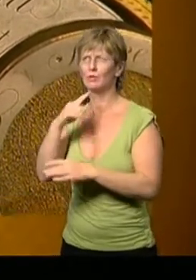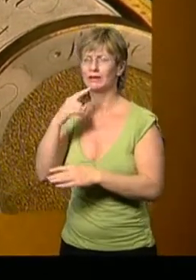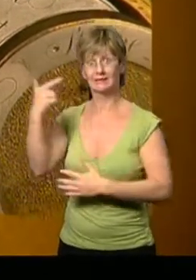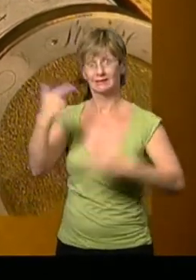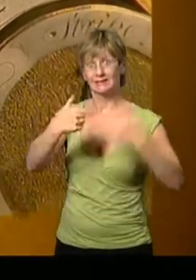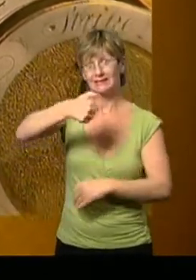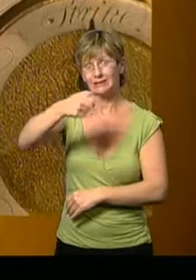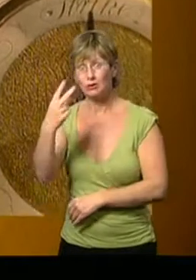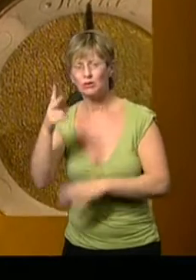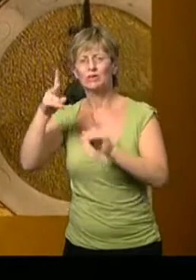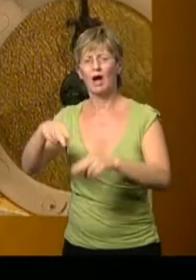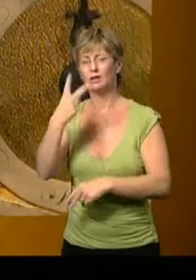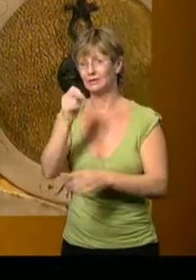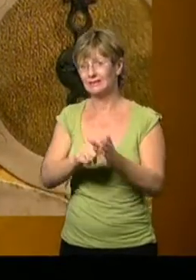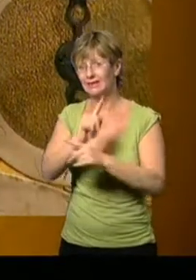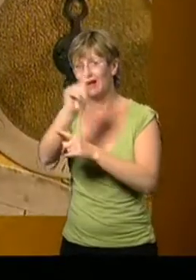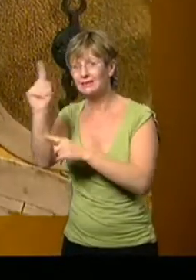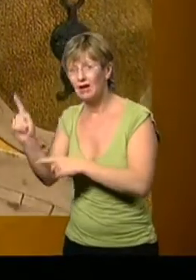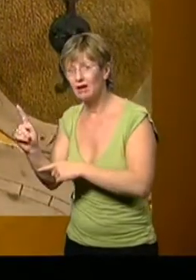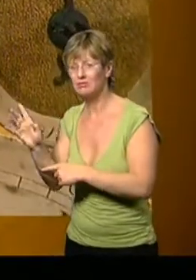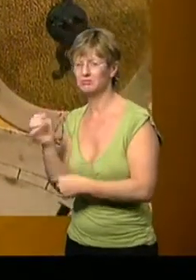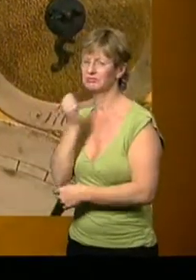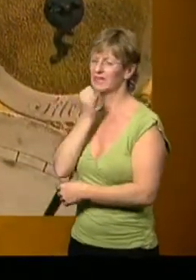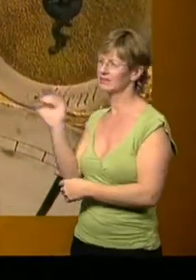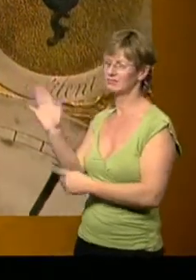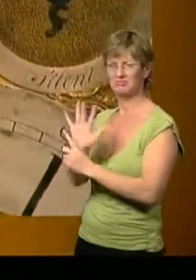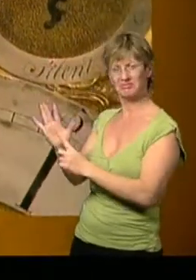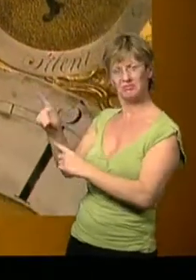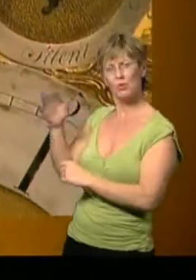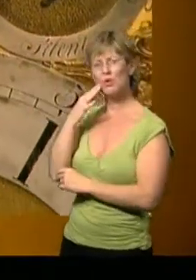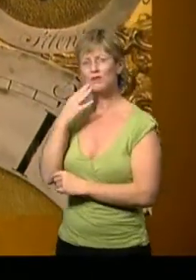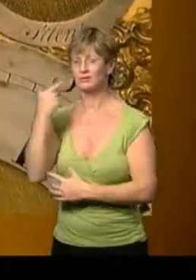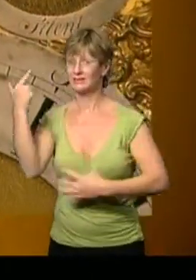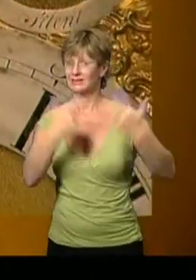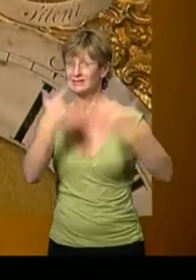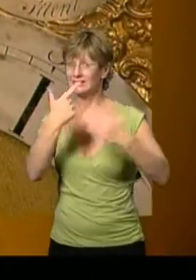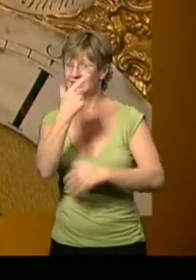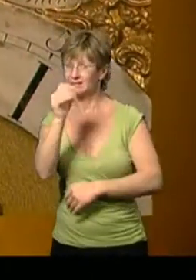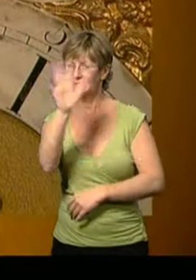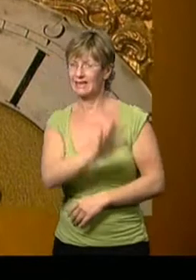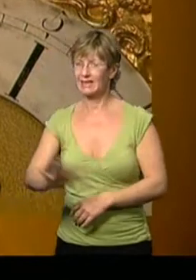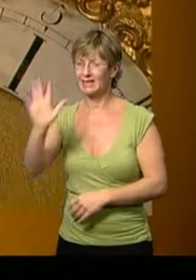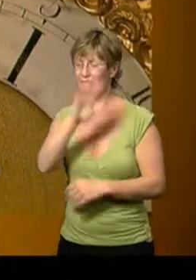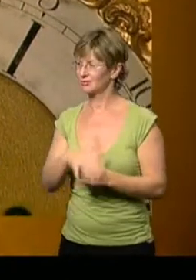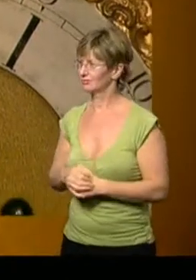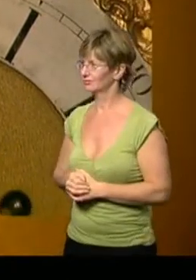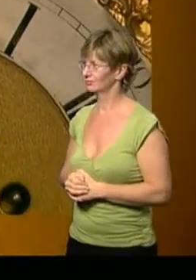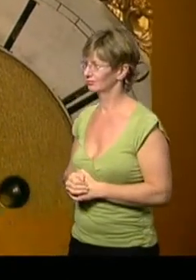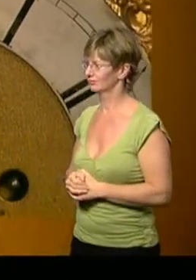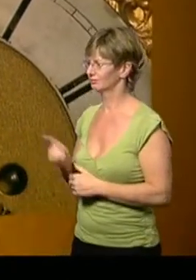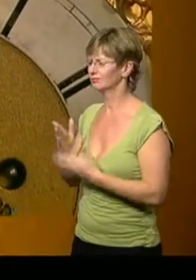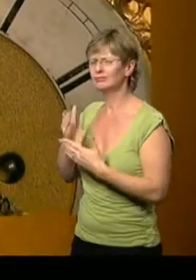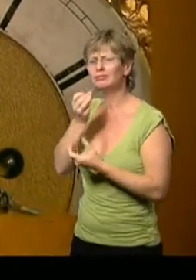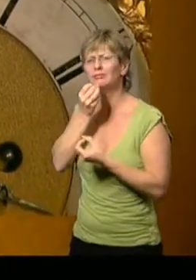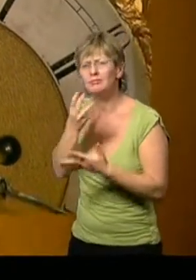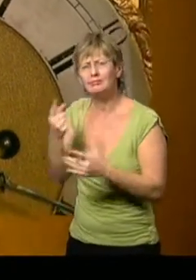20 years later. Right. And so I would date the thing around the 1770s. Yeah. It is a